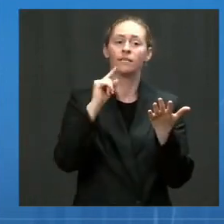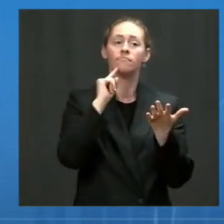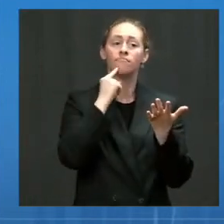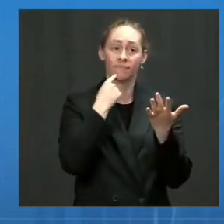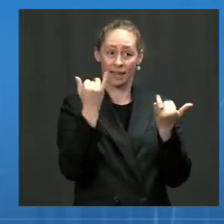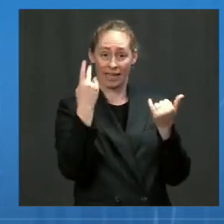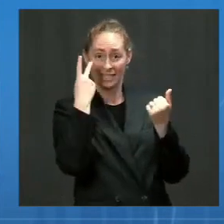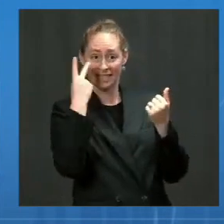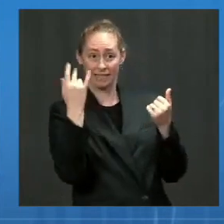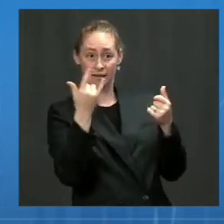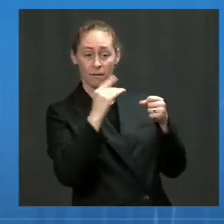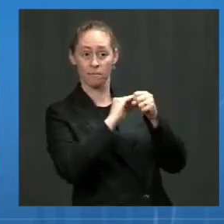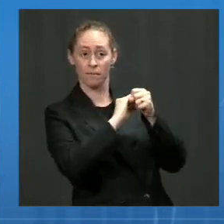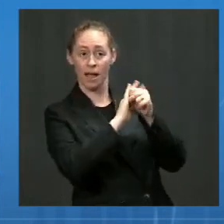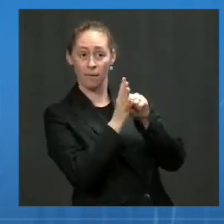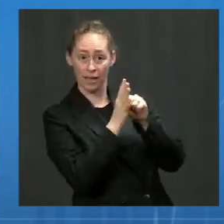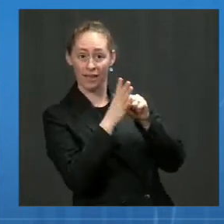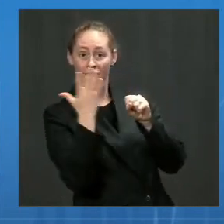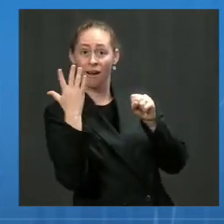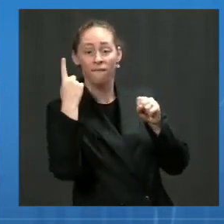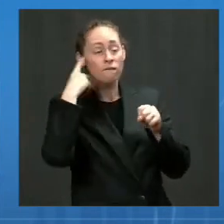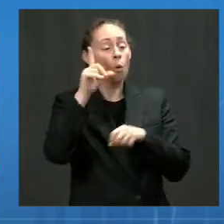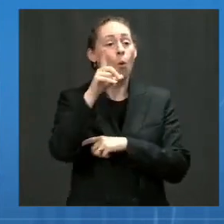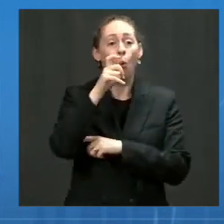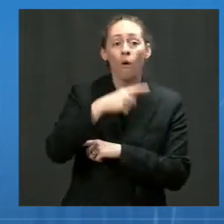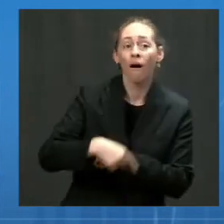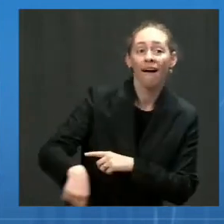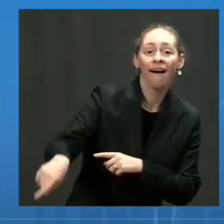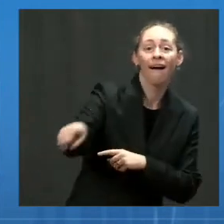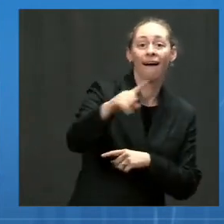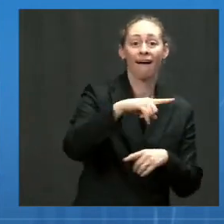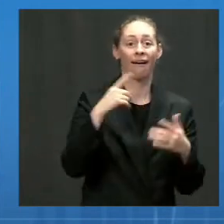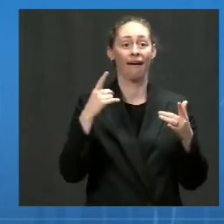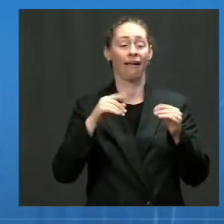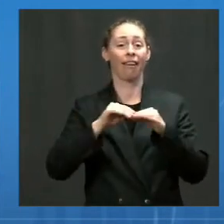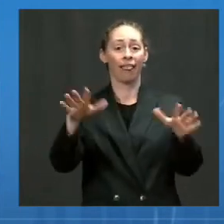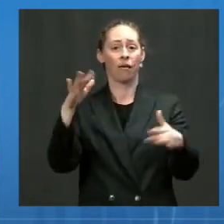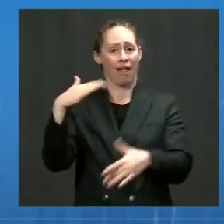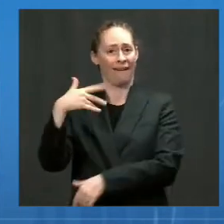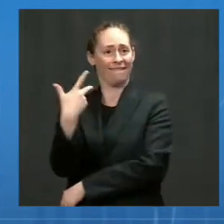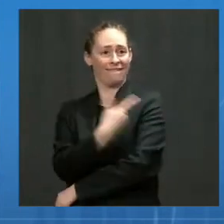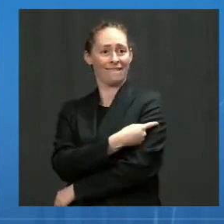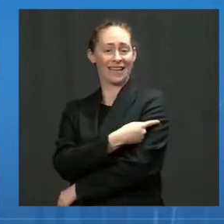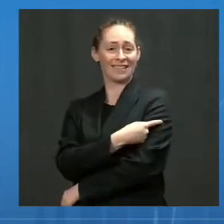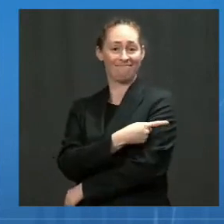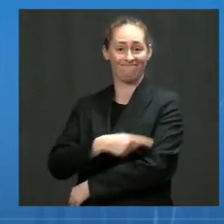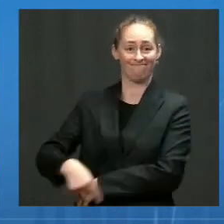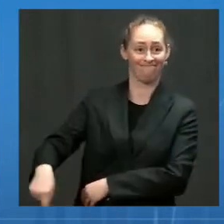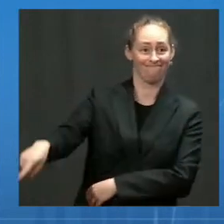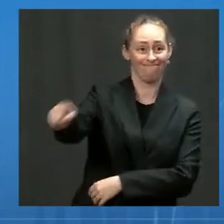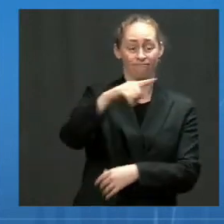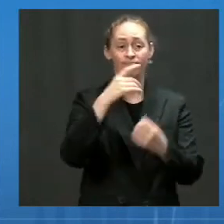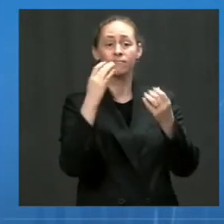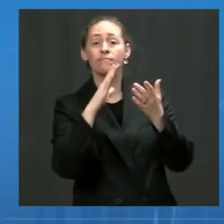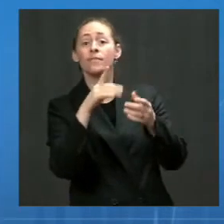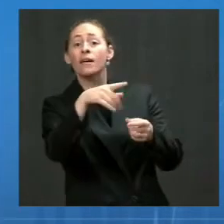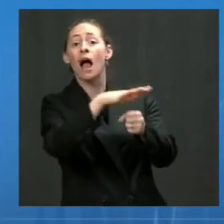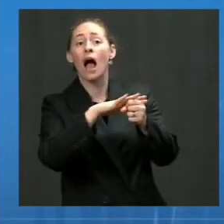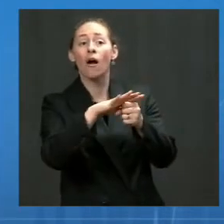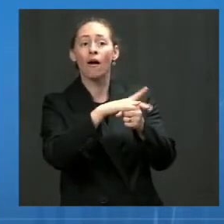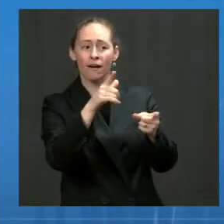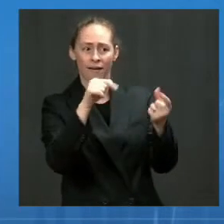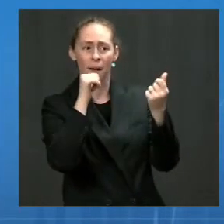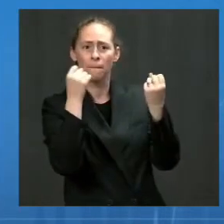of the unvaccinated. We are seeing outbreaks of cases in parts of the country that have low vaccination coverage because